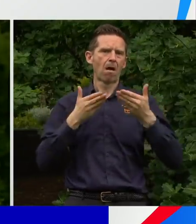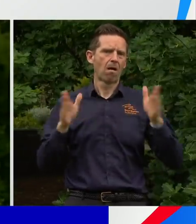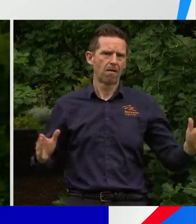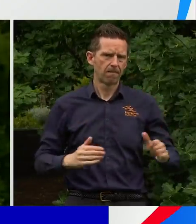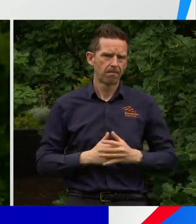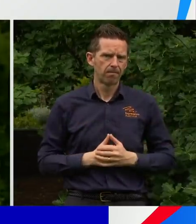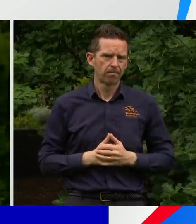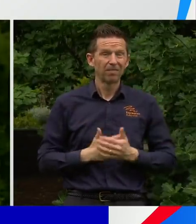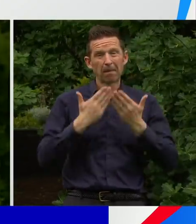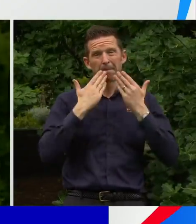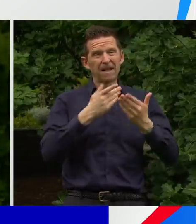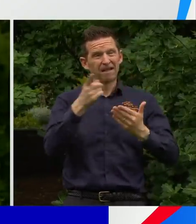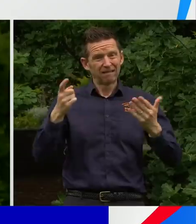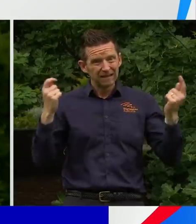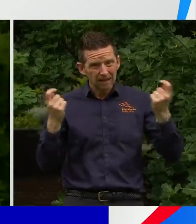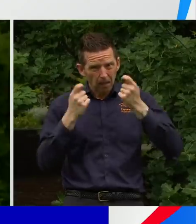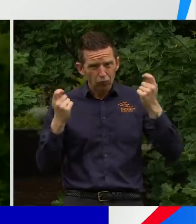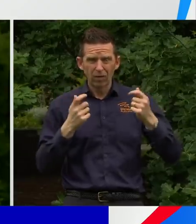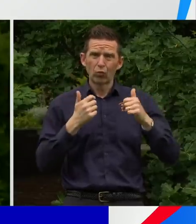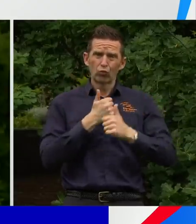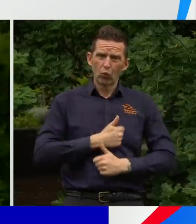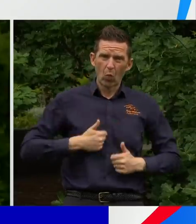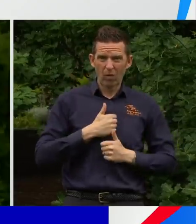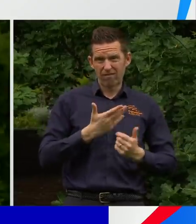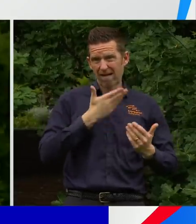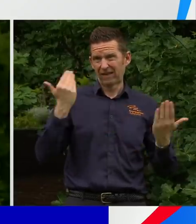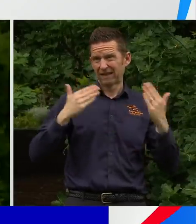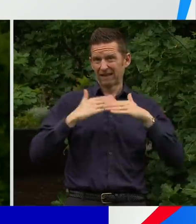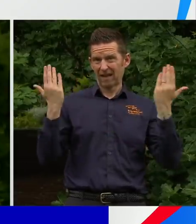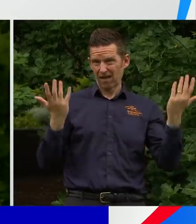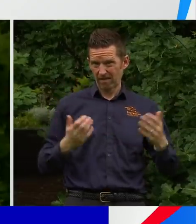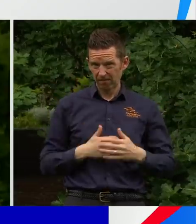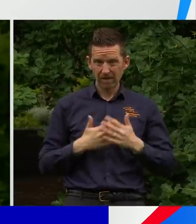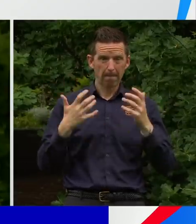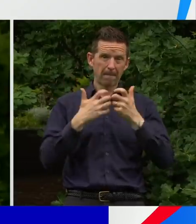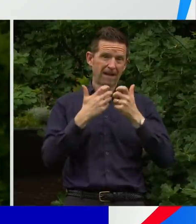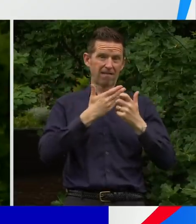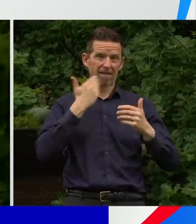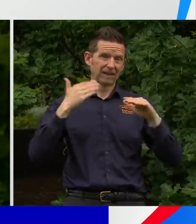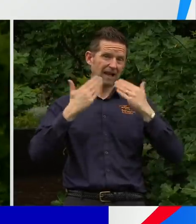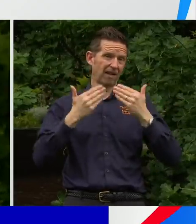celebrate it. Let's enjoy this lovely day and many lovely days to come